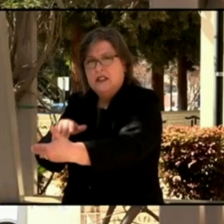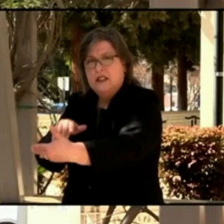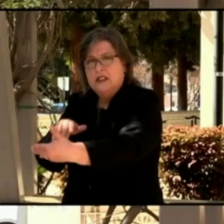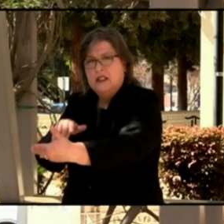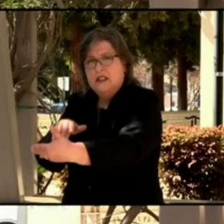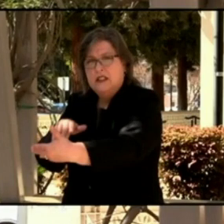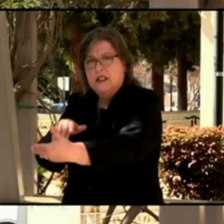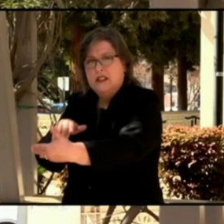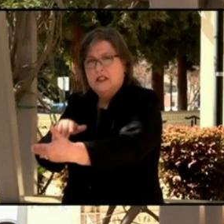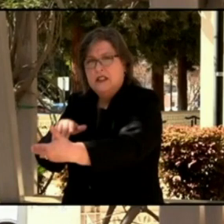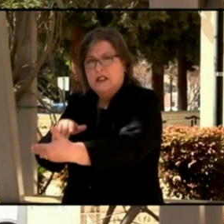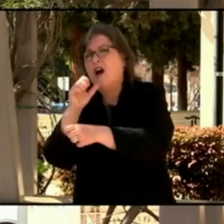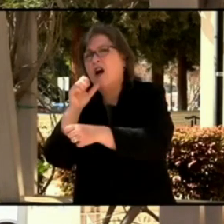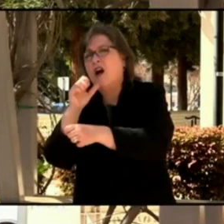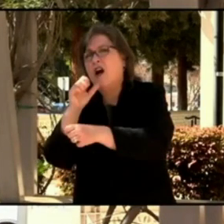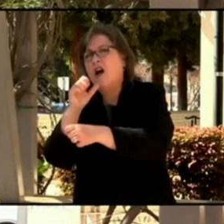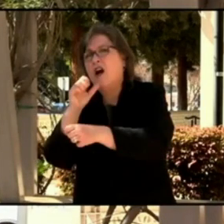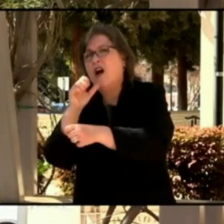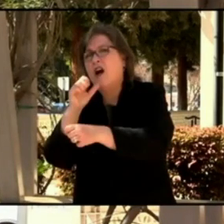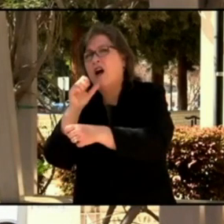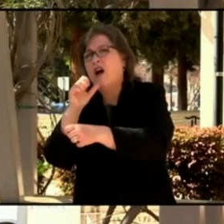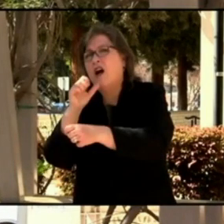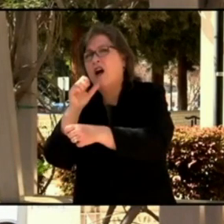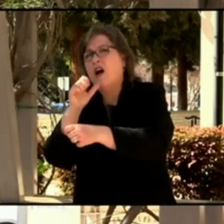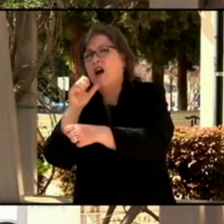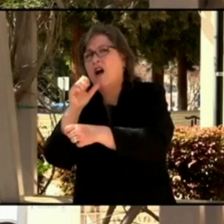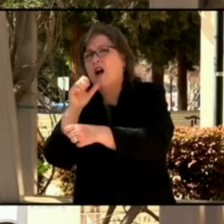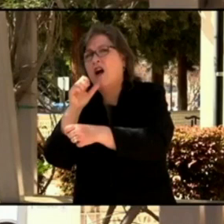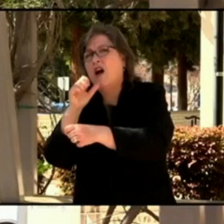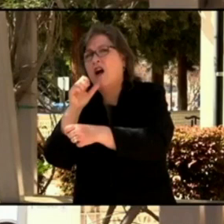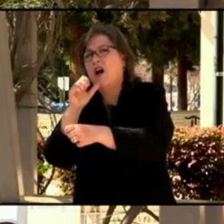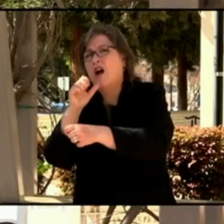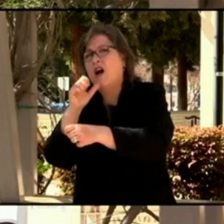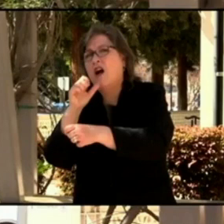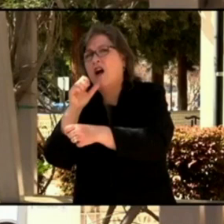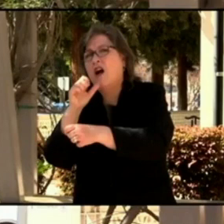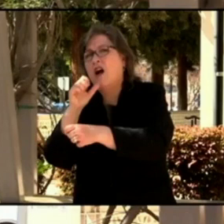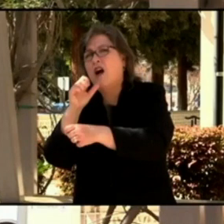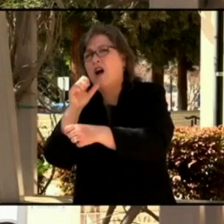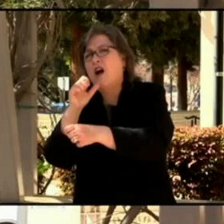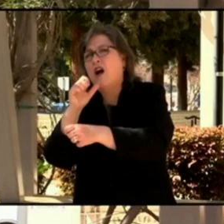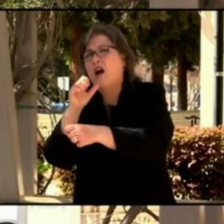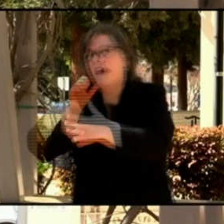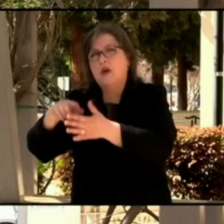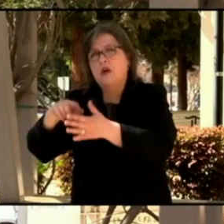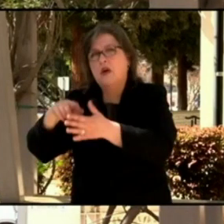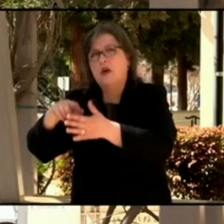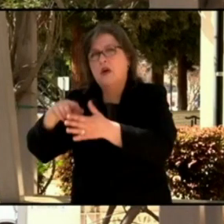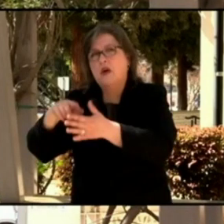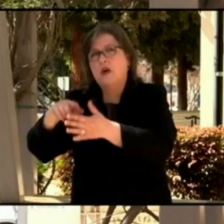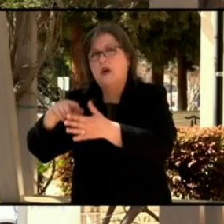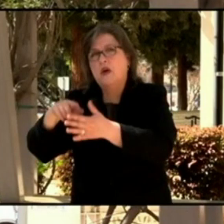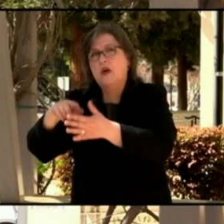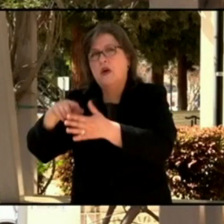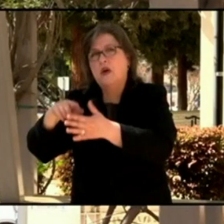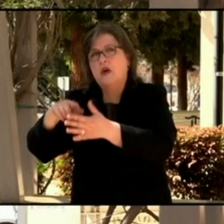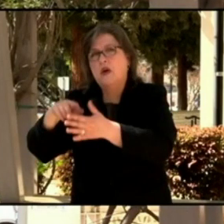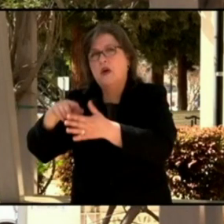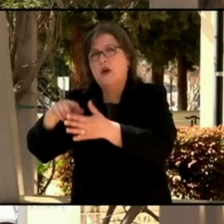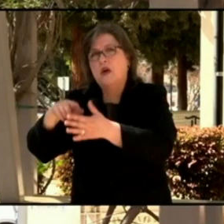in a community where the variant is circulating. Those data are obviously fairly incomplete, but still coming in.